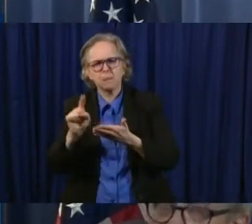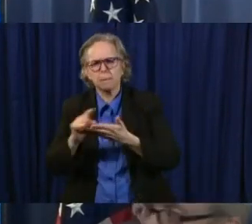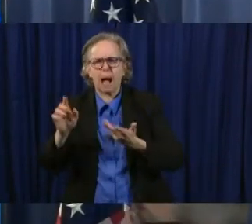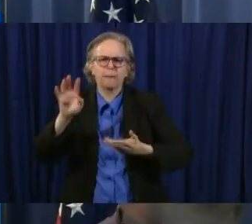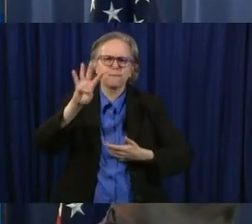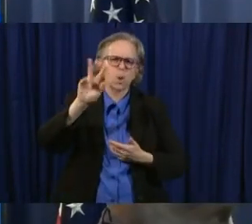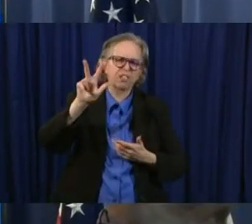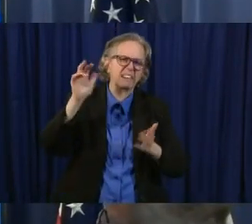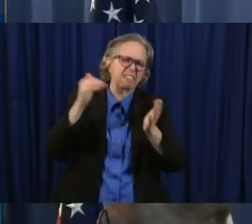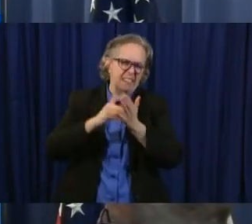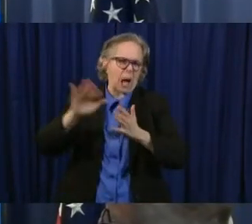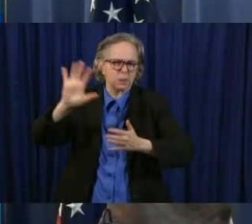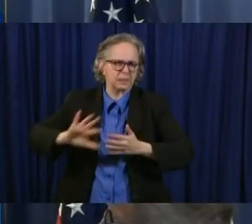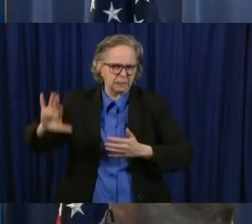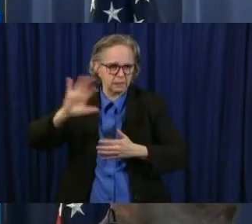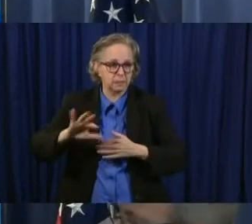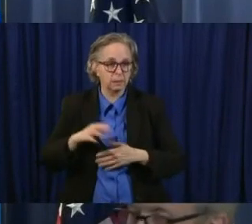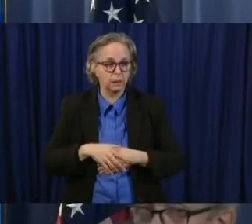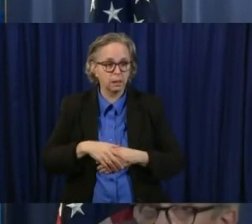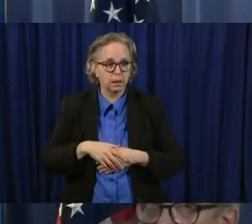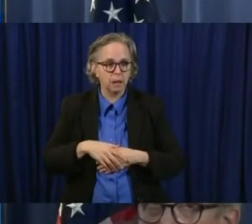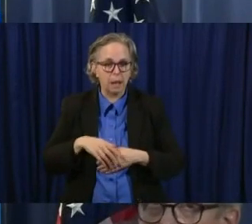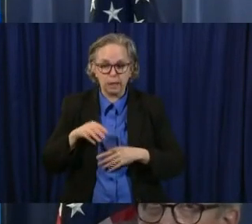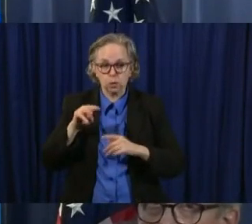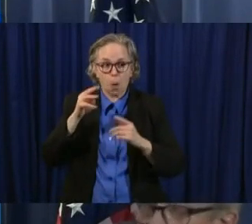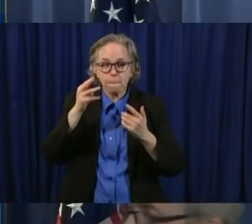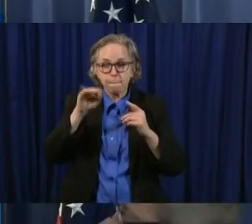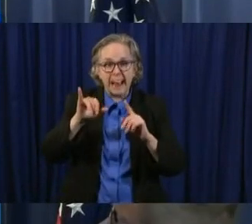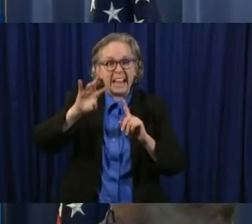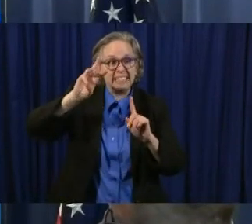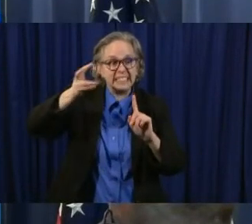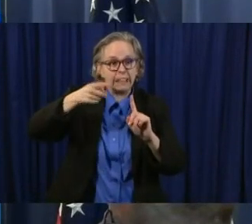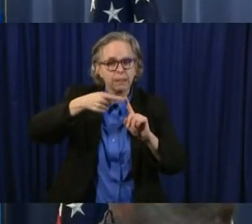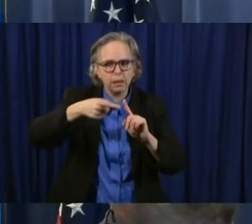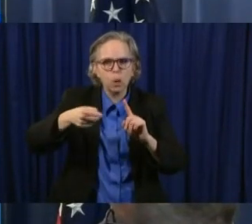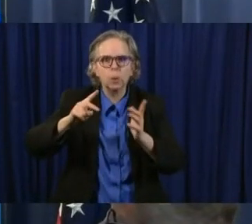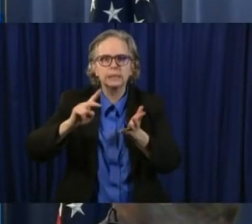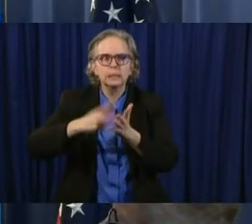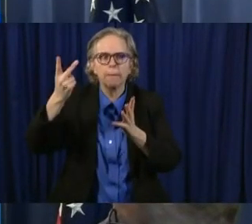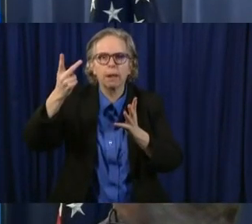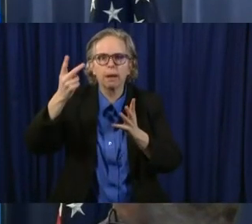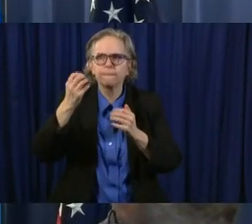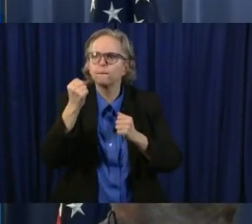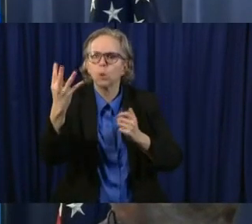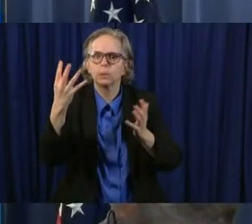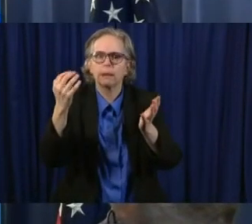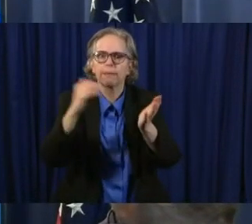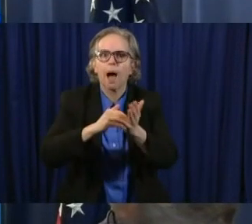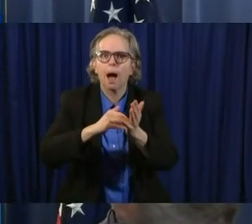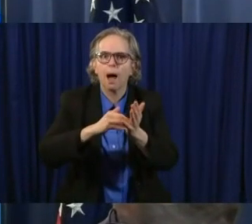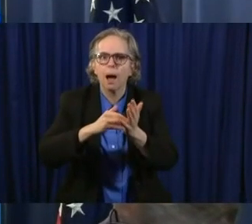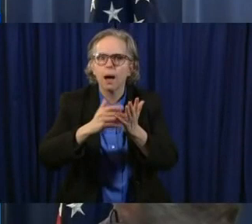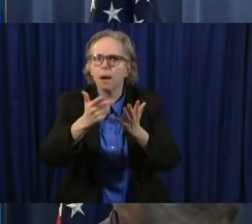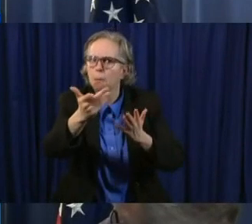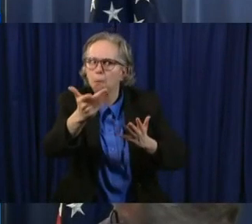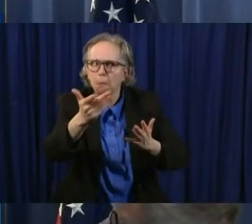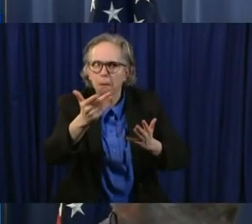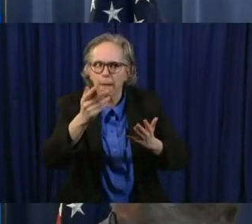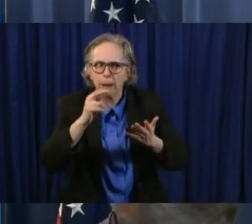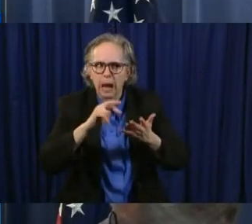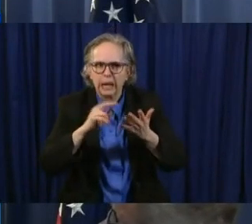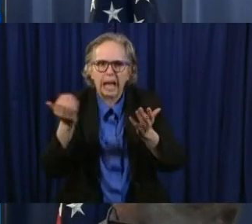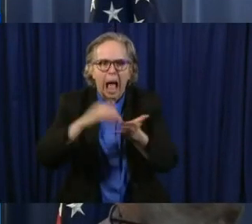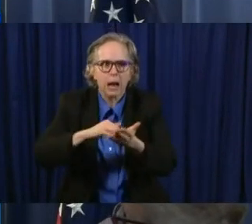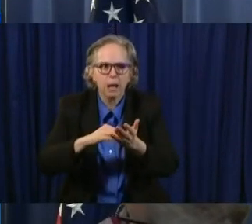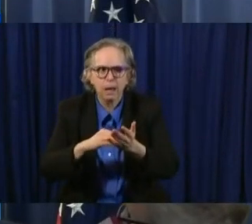May 6th, we double it, 14,000. And again, you'll see the number doubling down below.